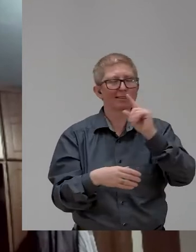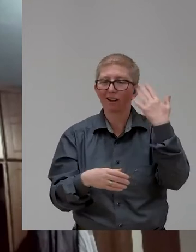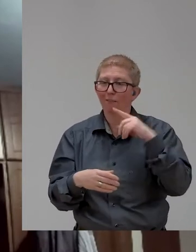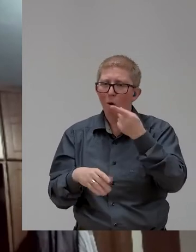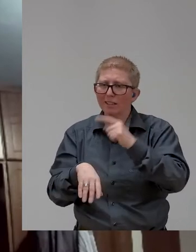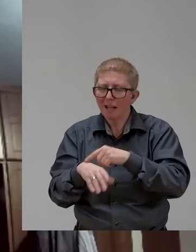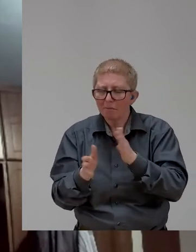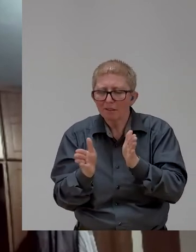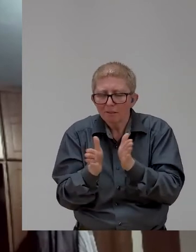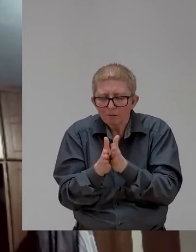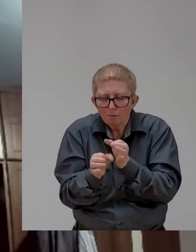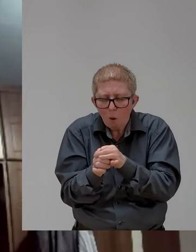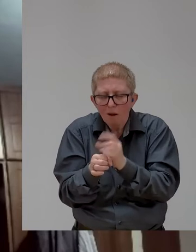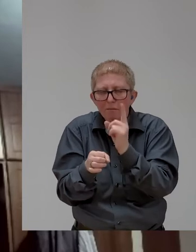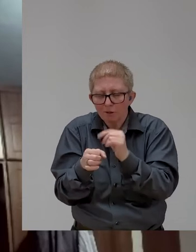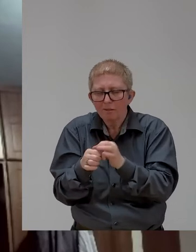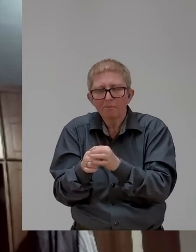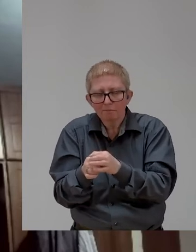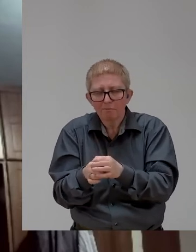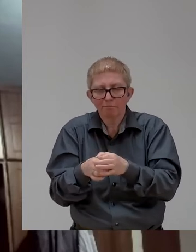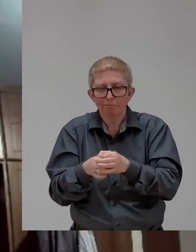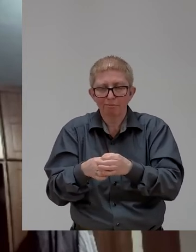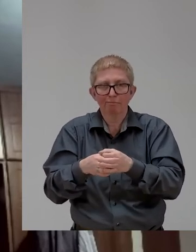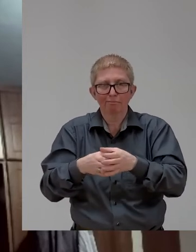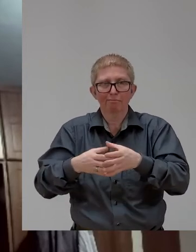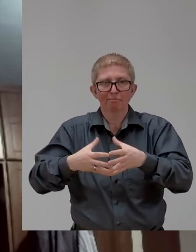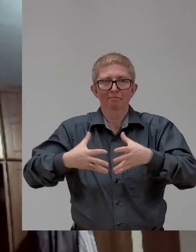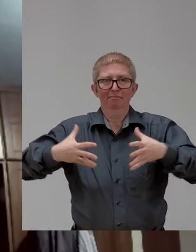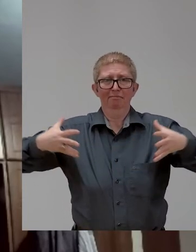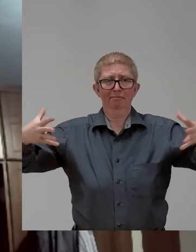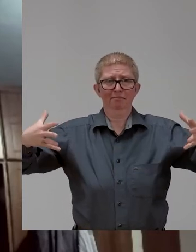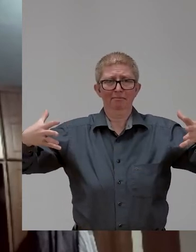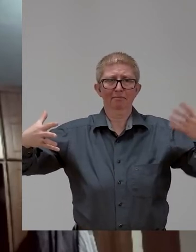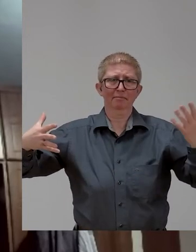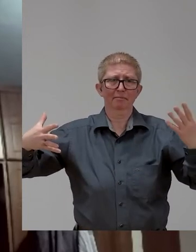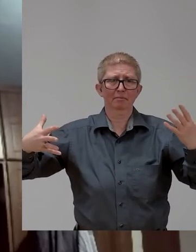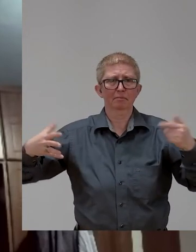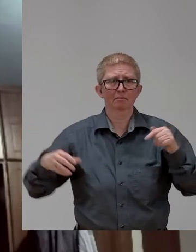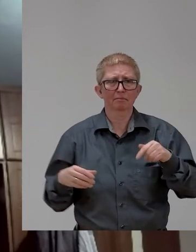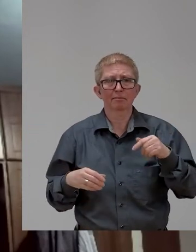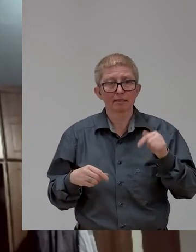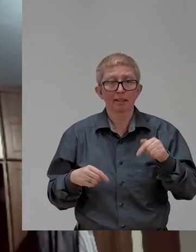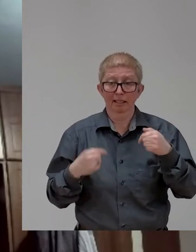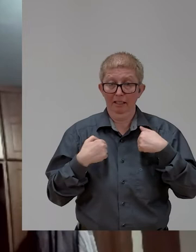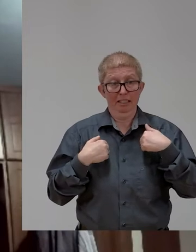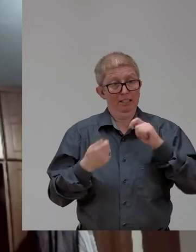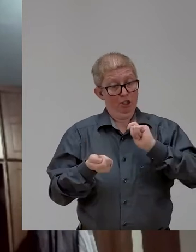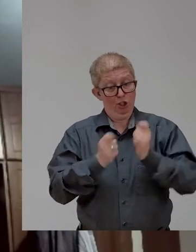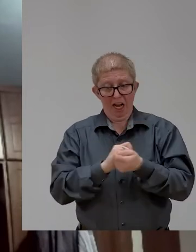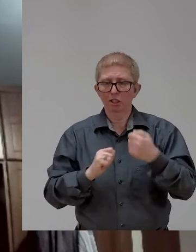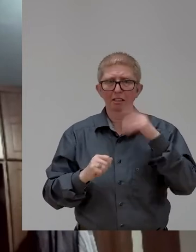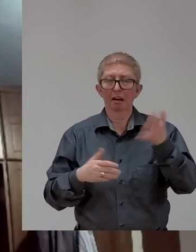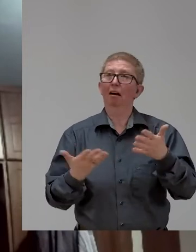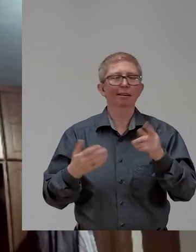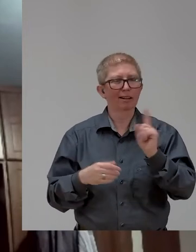don't think that the change you can bring is so small. You are the one responsible to feed it and plant it and grow it,